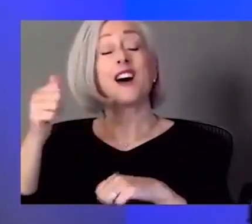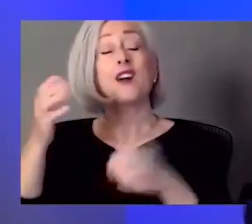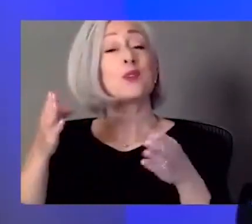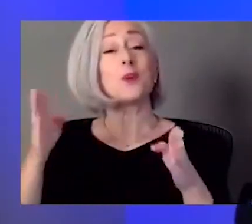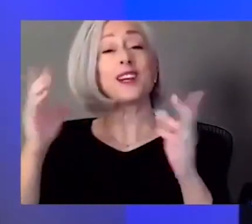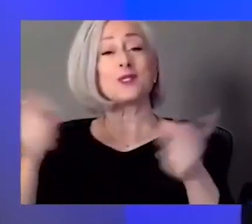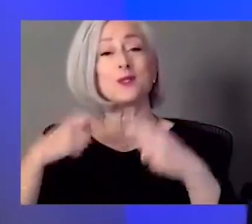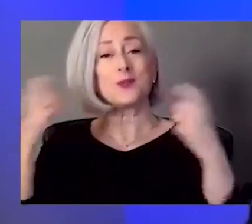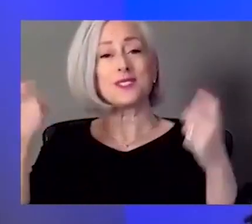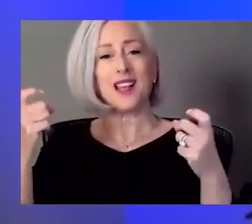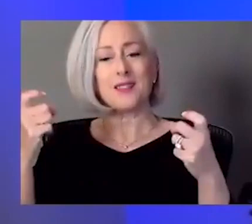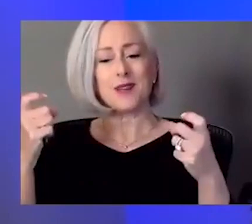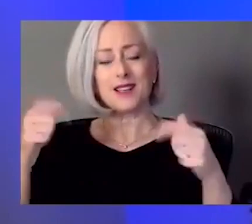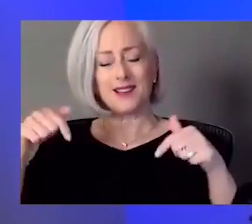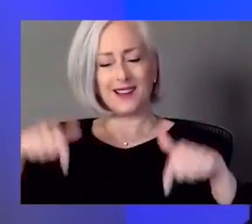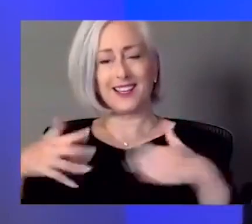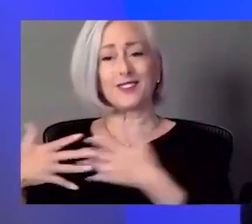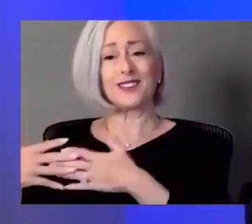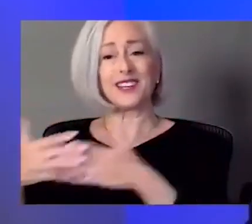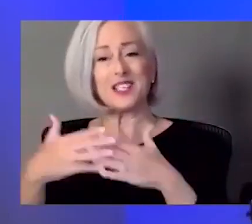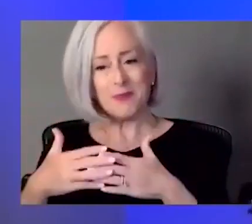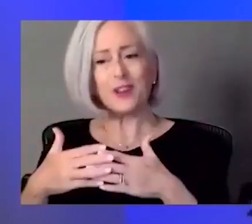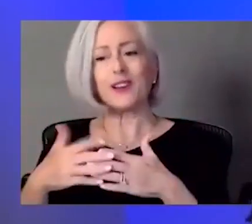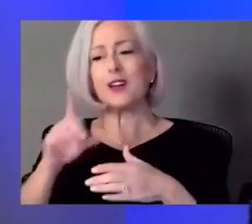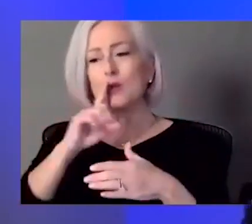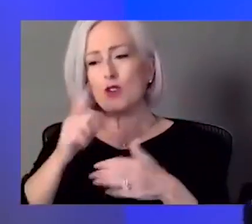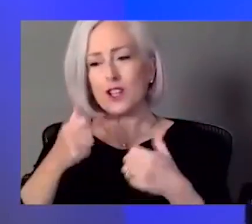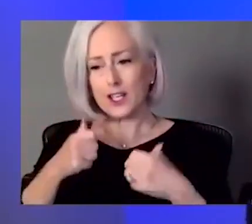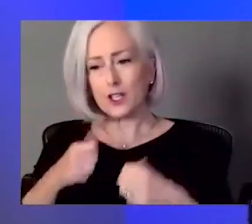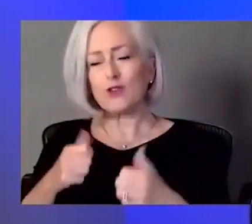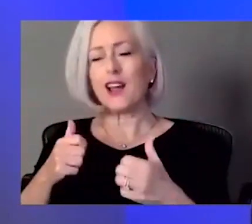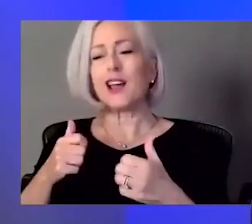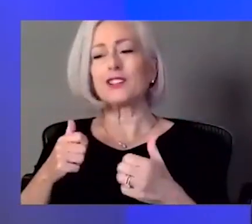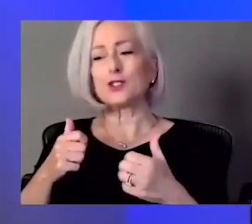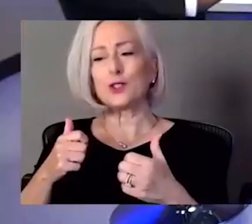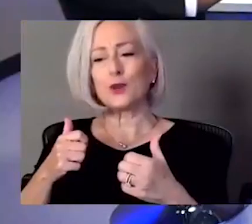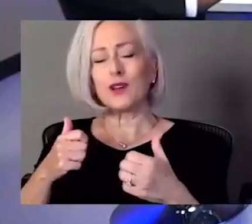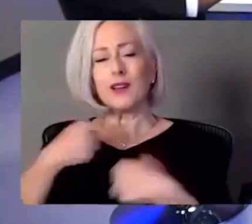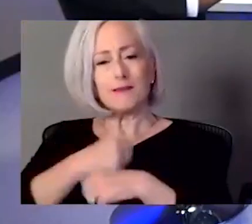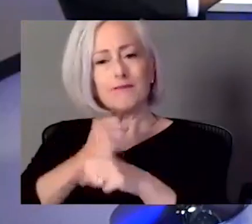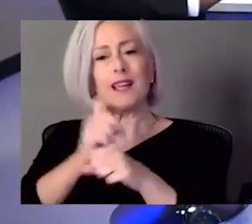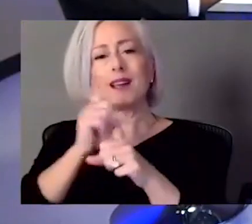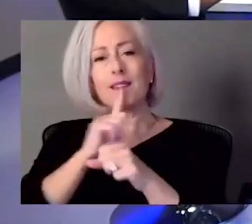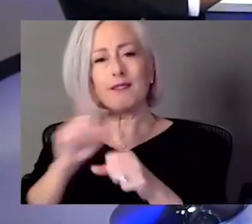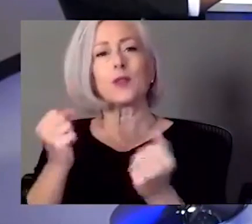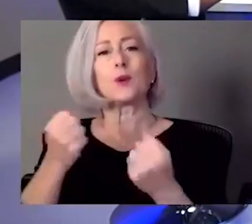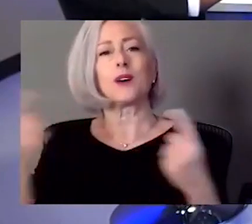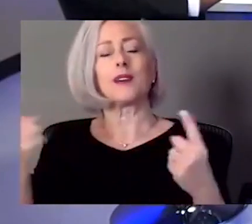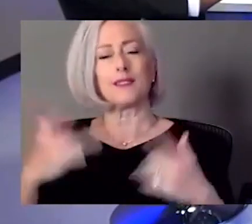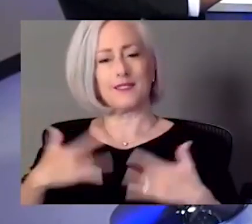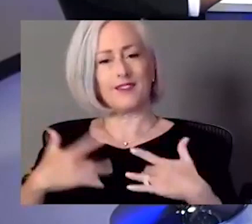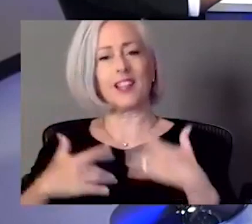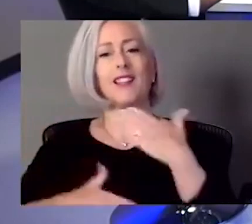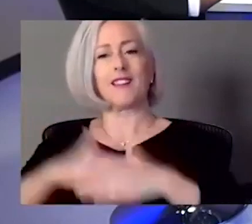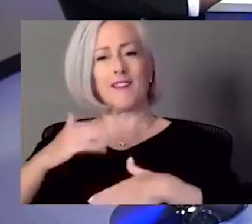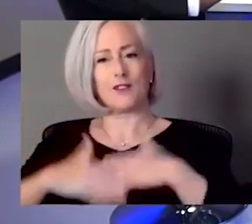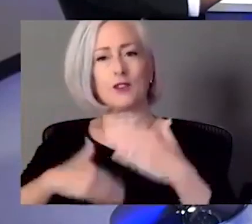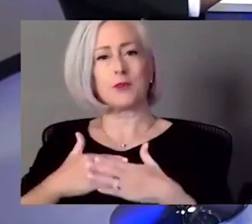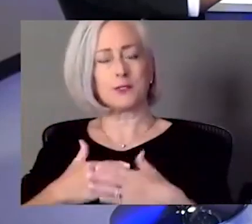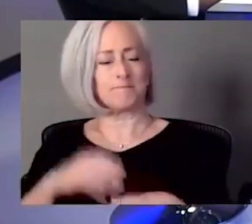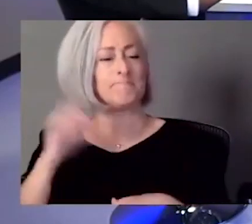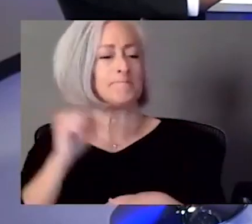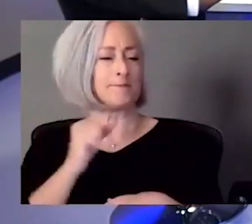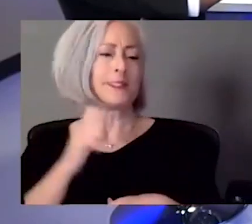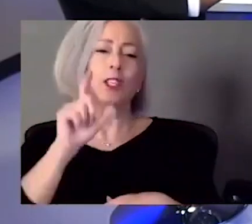so many steps to making everyone feel comfortable and wanted here in the United States. Yeah, I think we need to all have compassion for our fellow